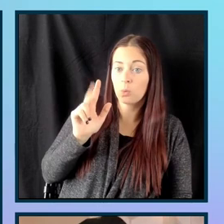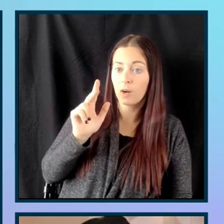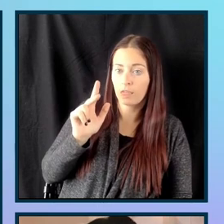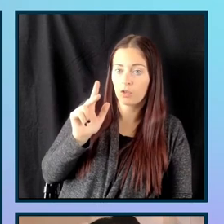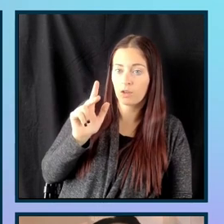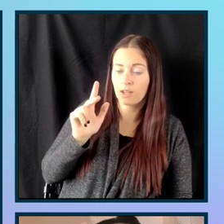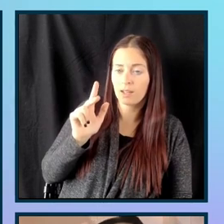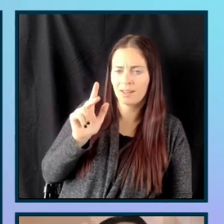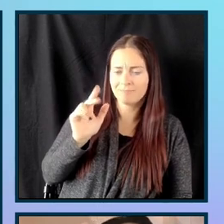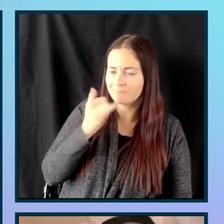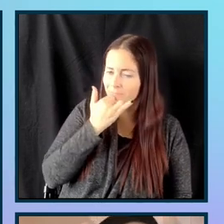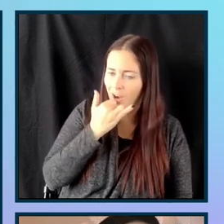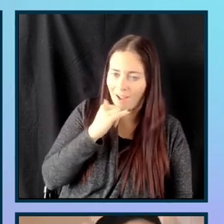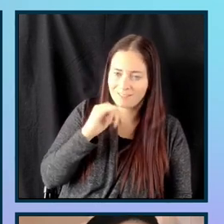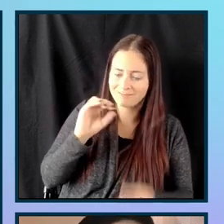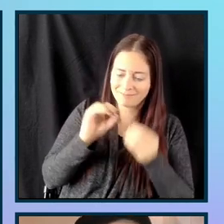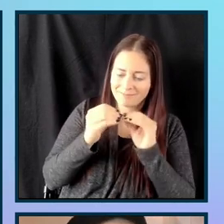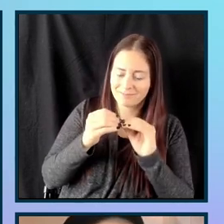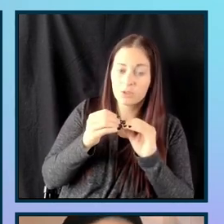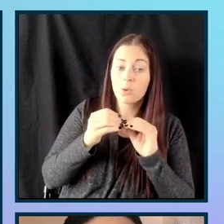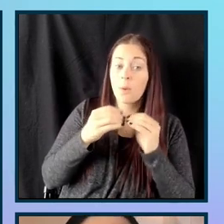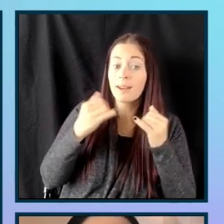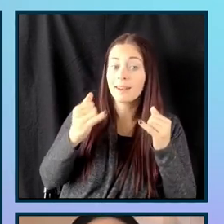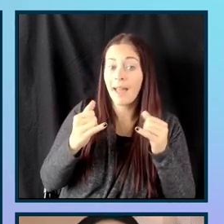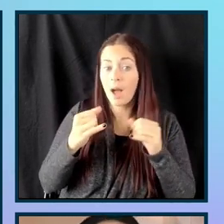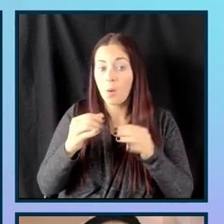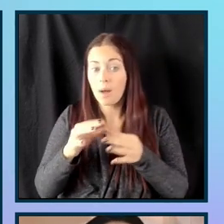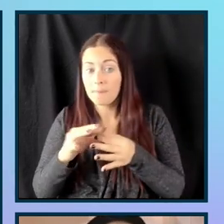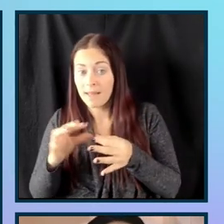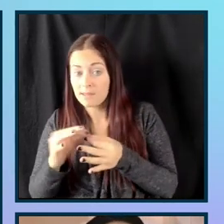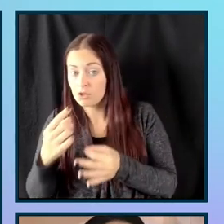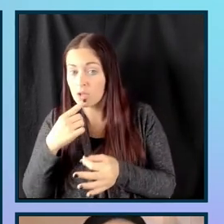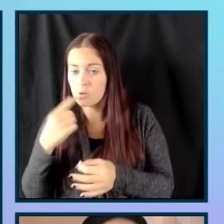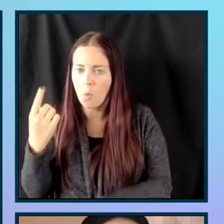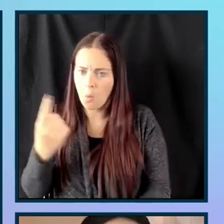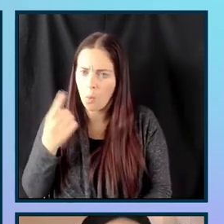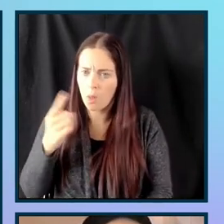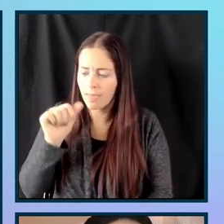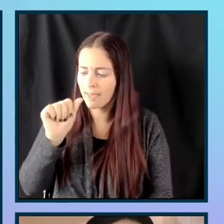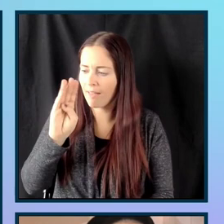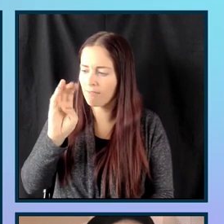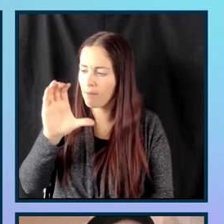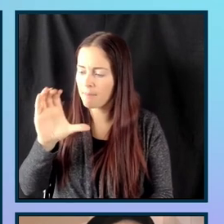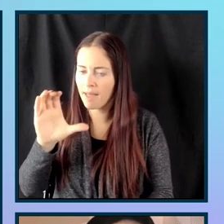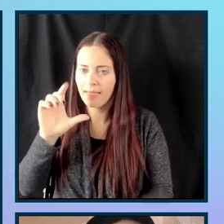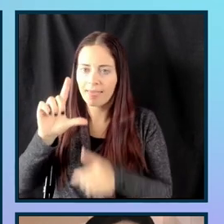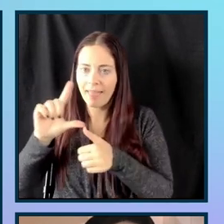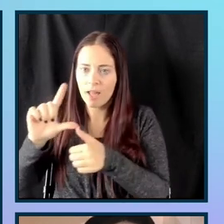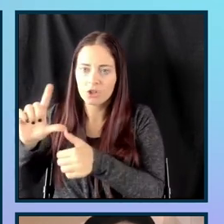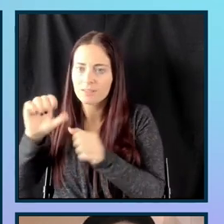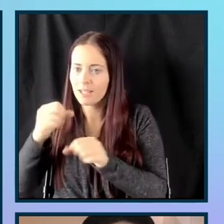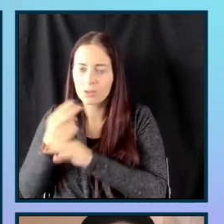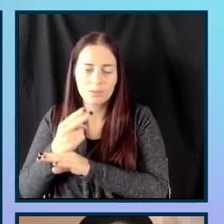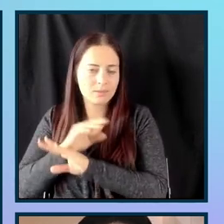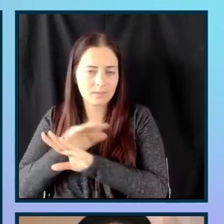error where it says, hey, only alphabetical characters must be used. And if I inspect that error message,